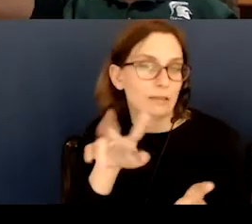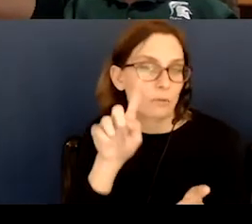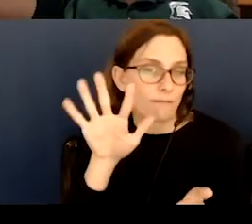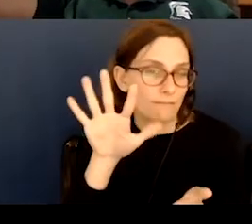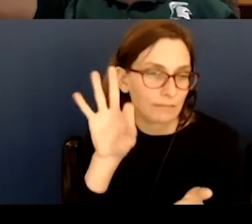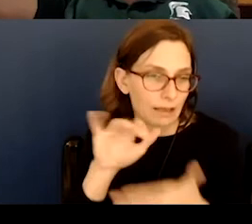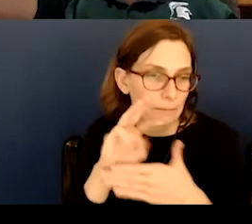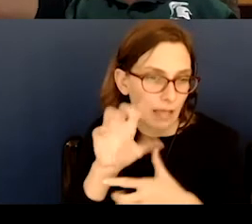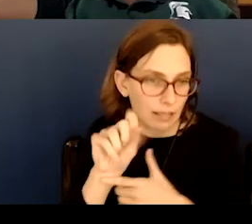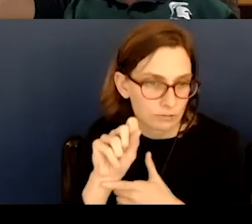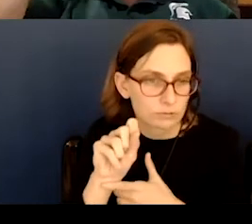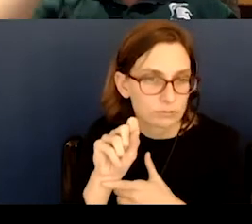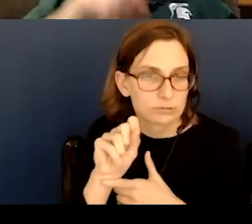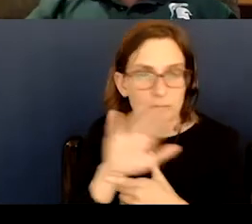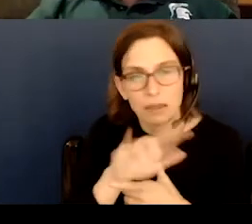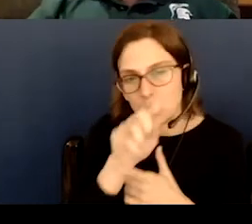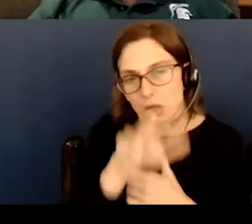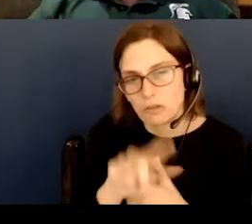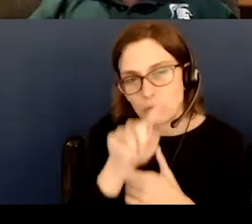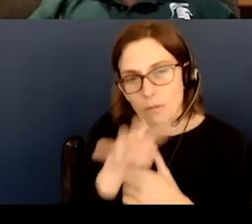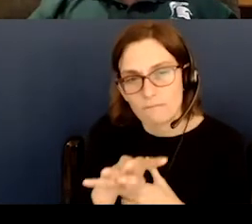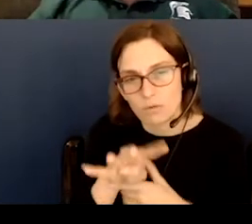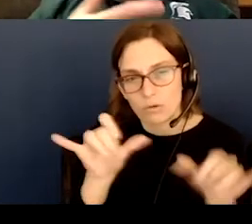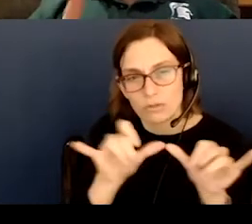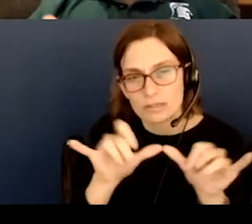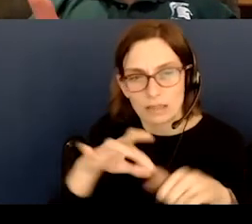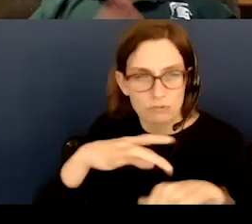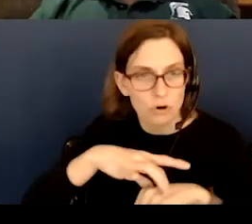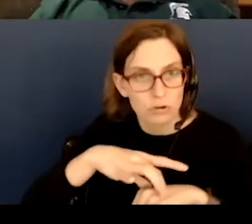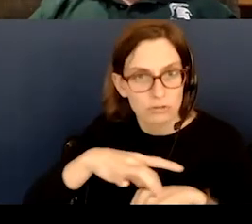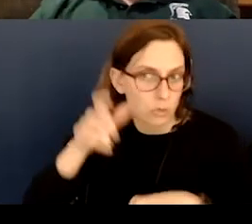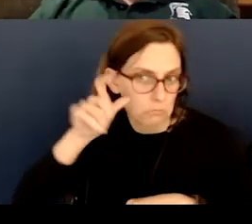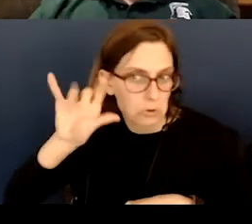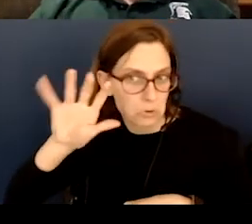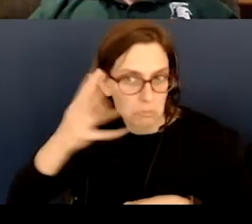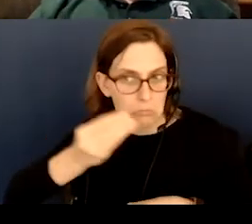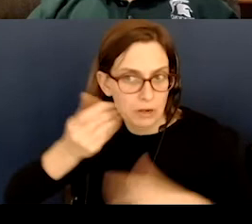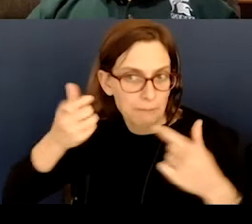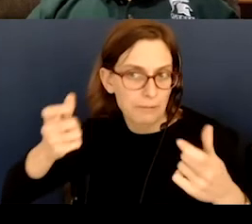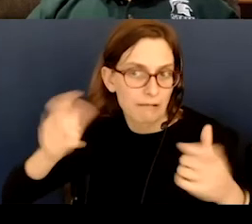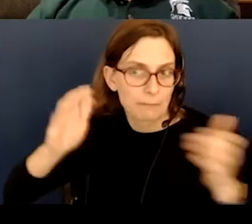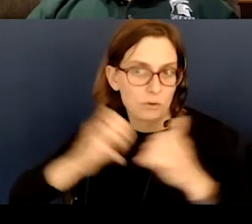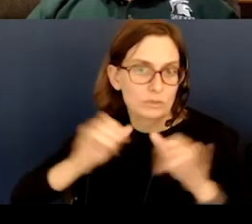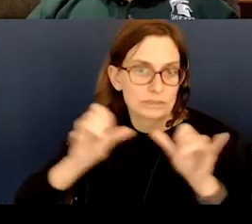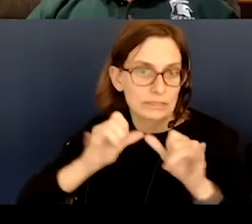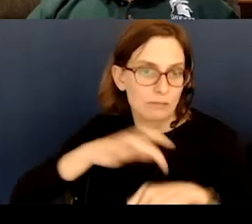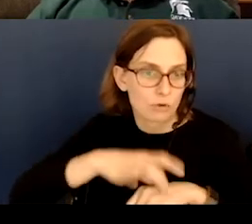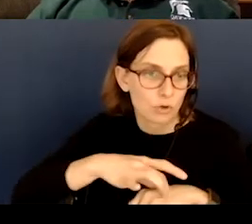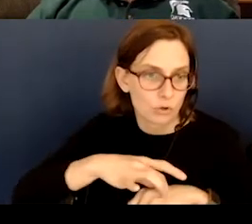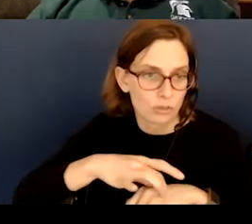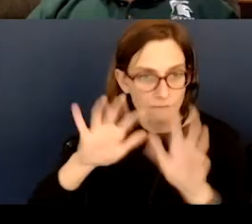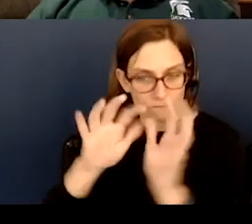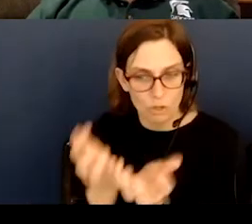and a fourth the diameter of the Earth. So it's fairly large for the size of the Earth. The volume is